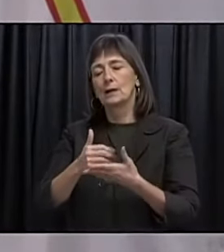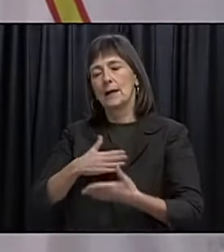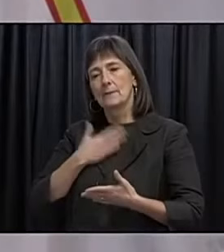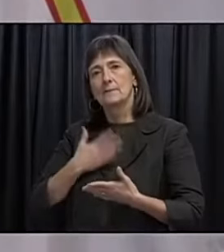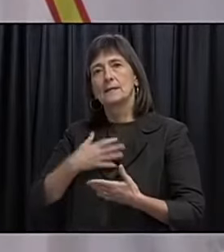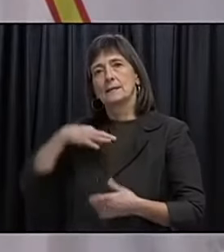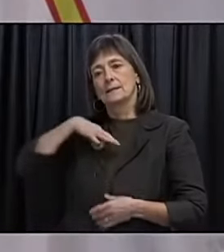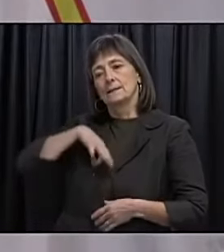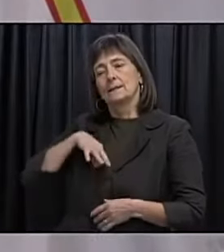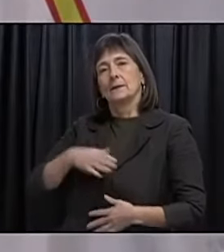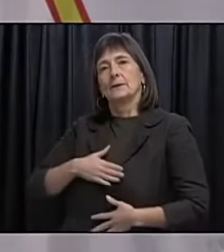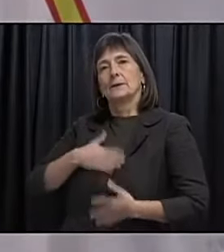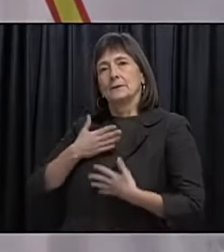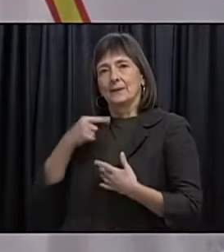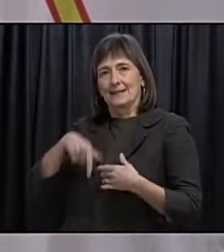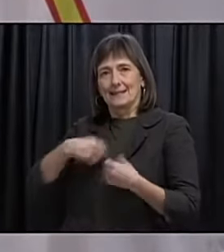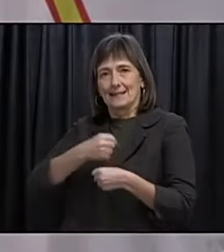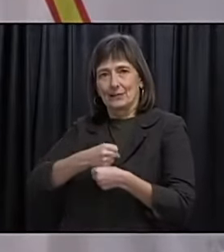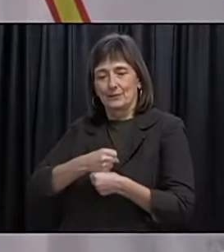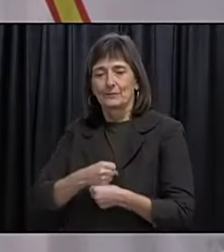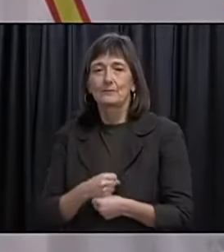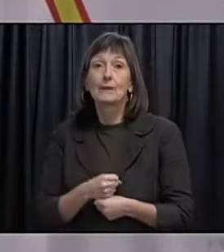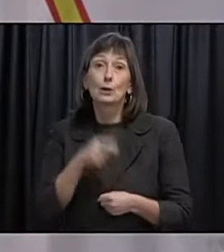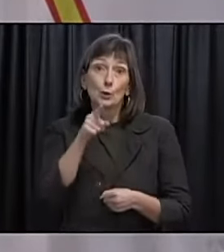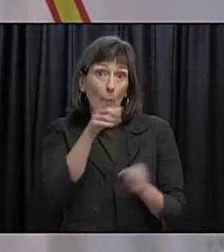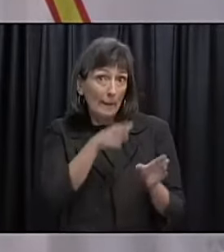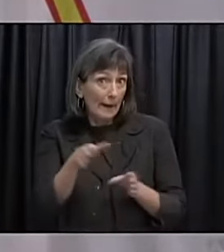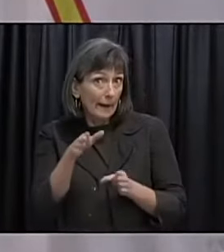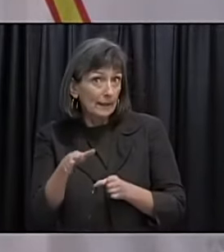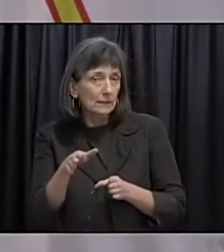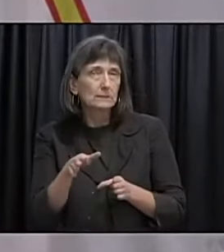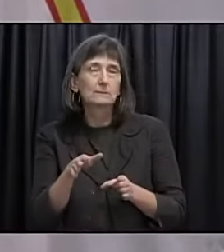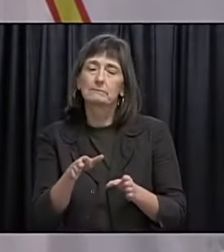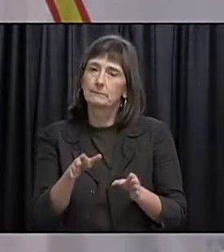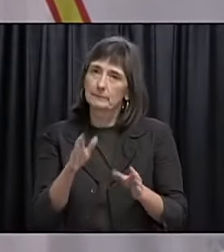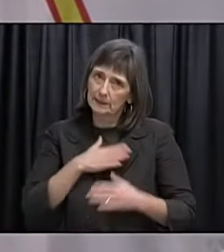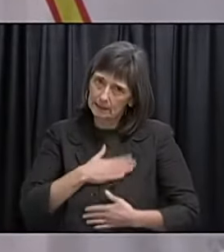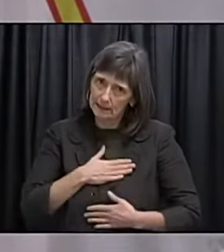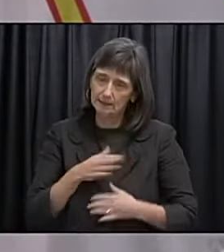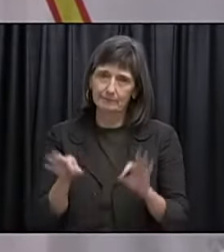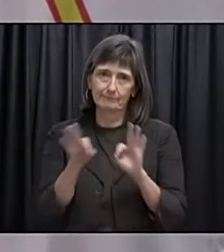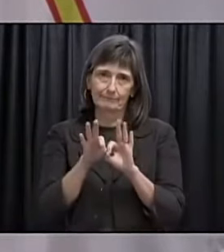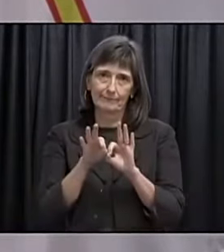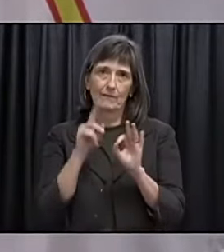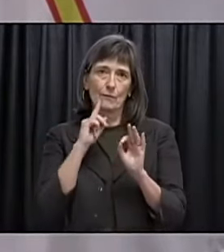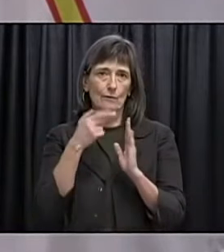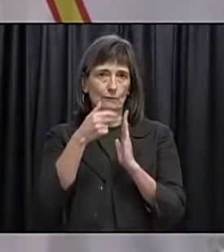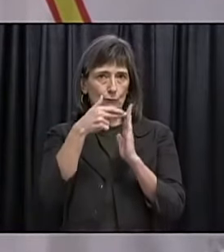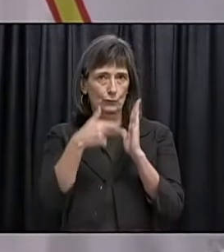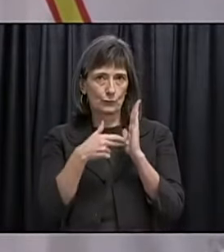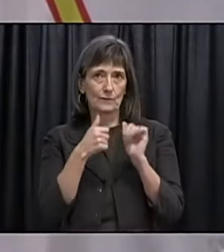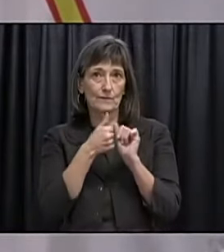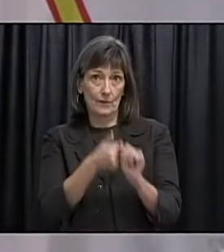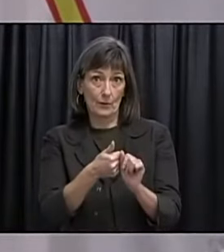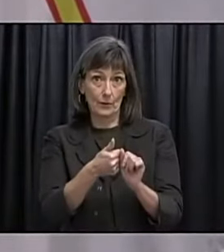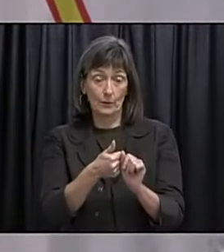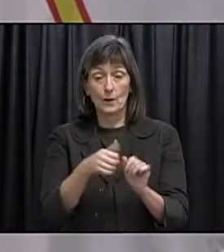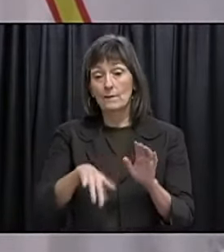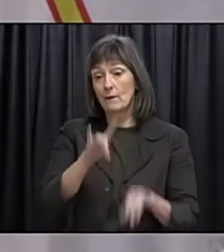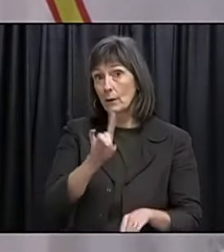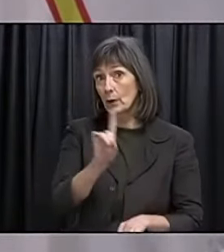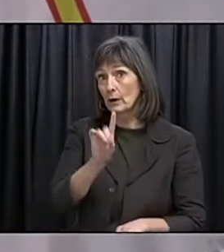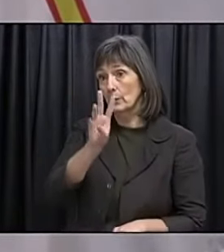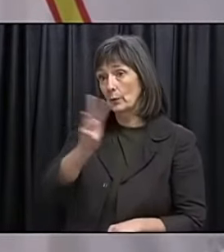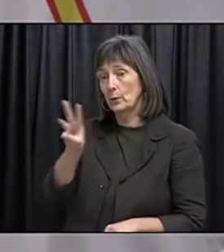season. As you plan these activities, I must stress the importance of following our holiday guidance. These are available on our website